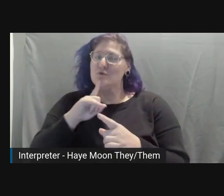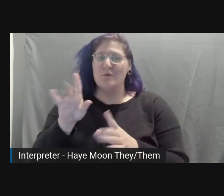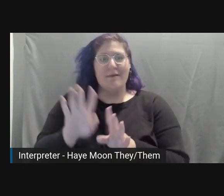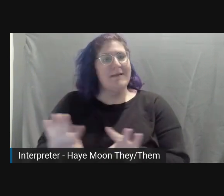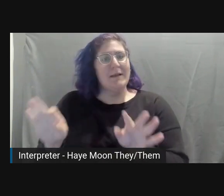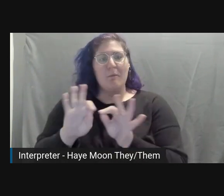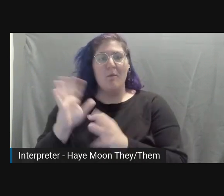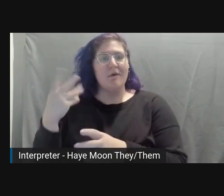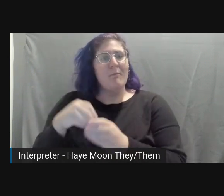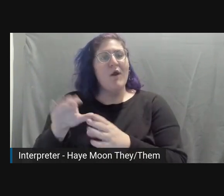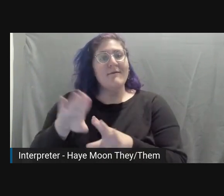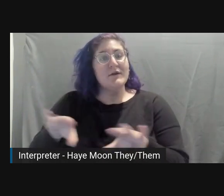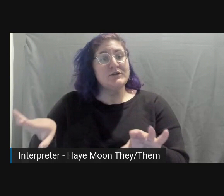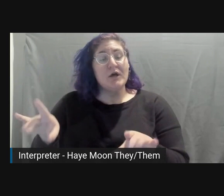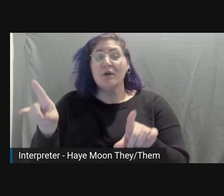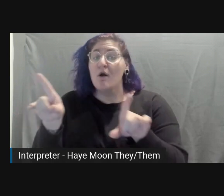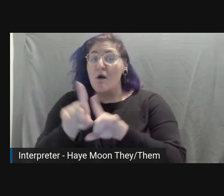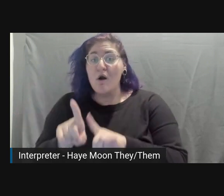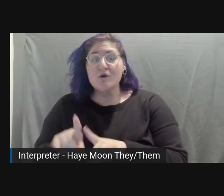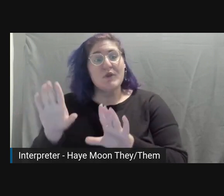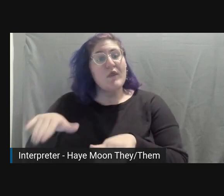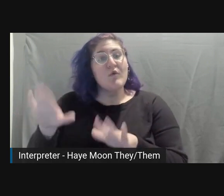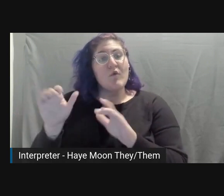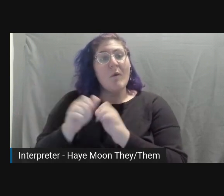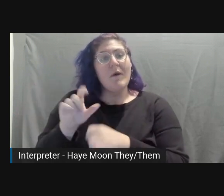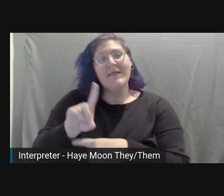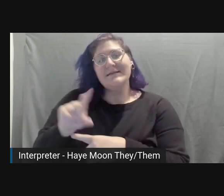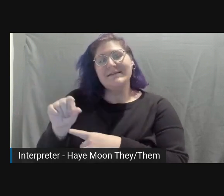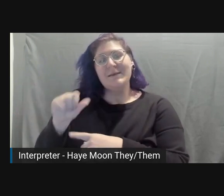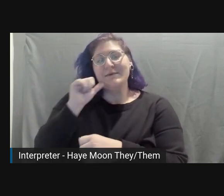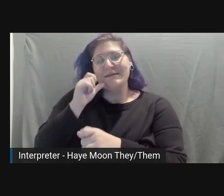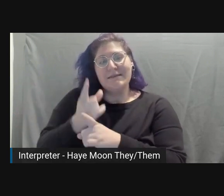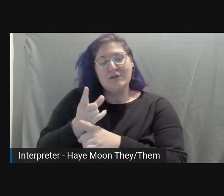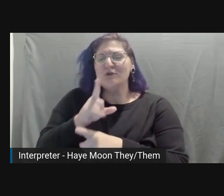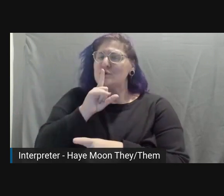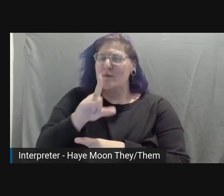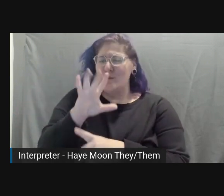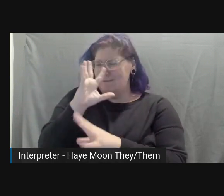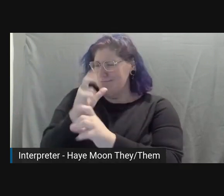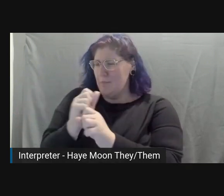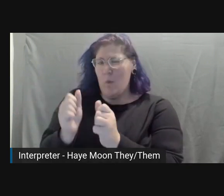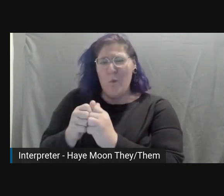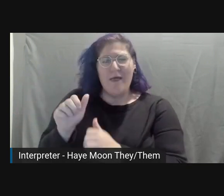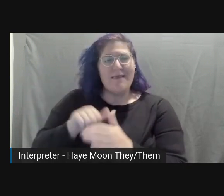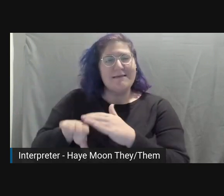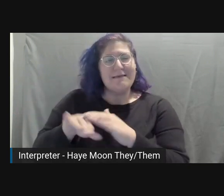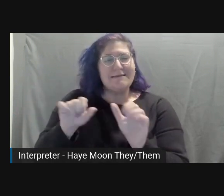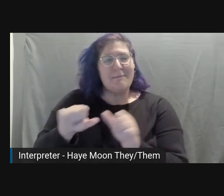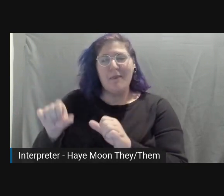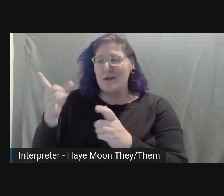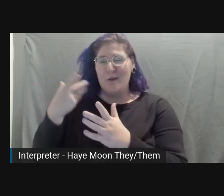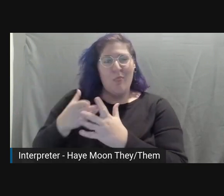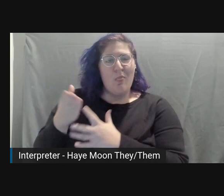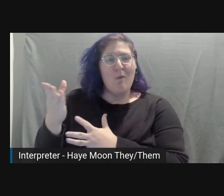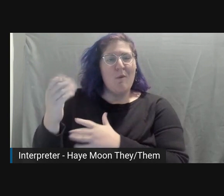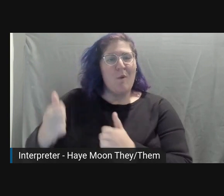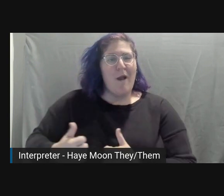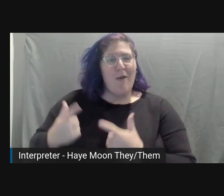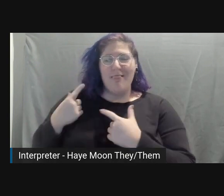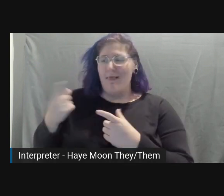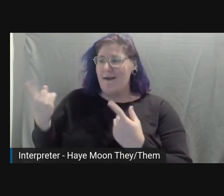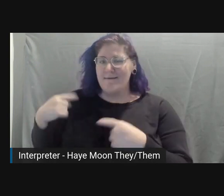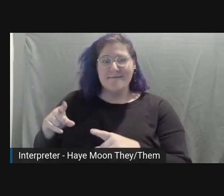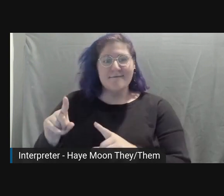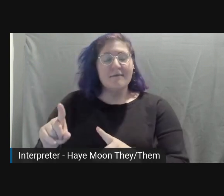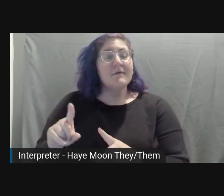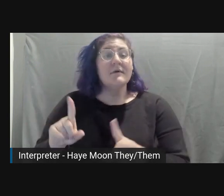also drawn to others with disabilities throughout life. Web accessibility is not a trend or a fear of a lawsuit for Mimi, but